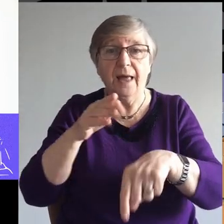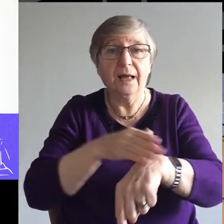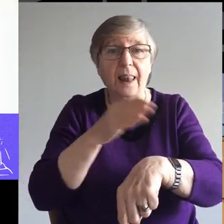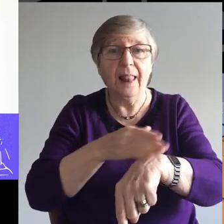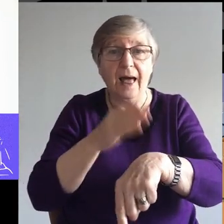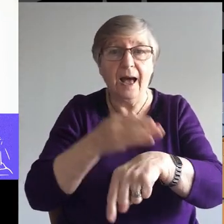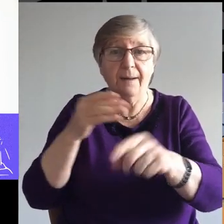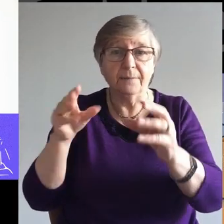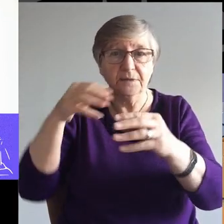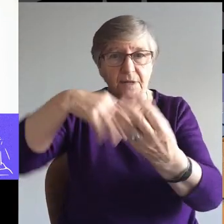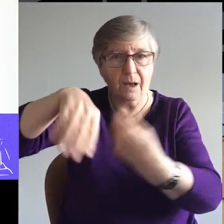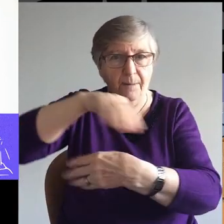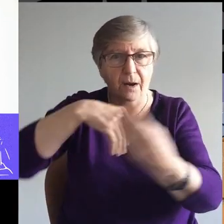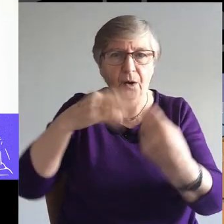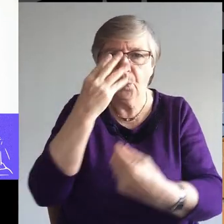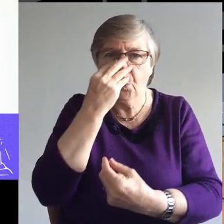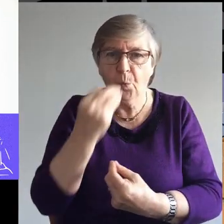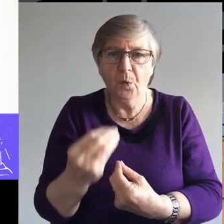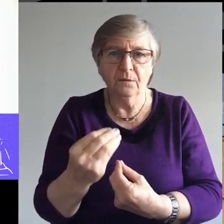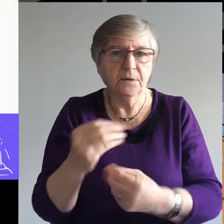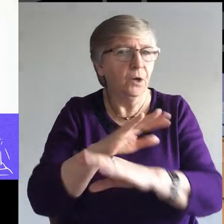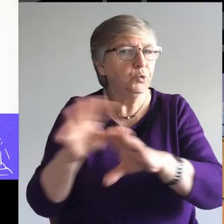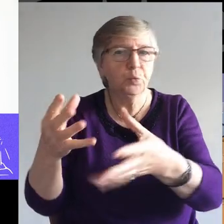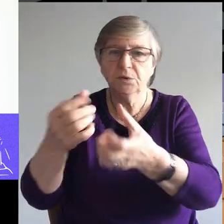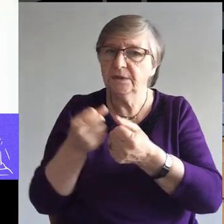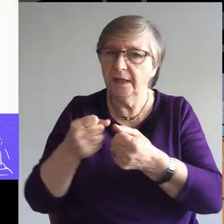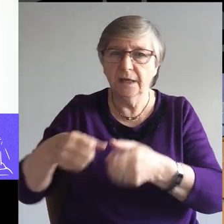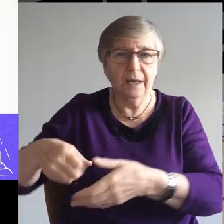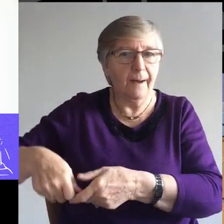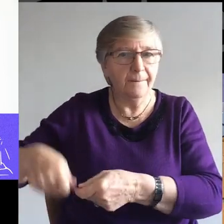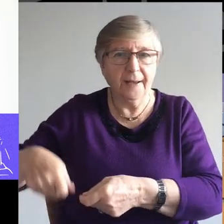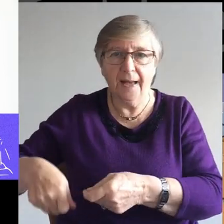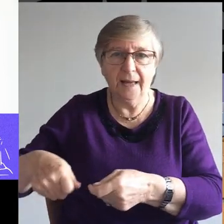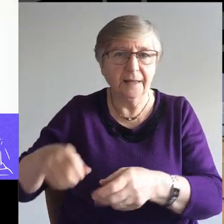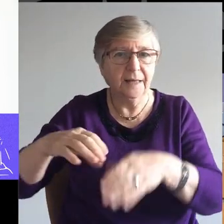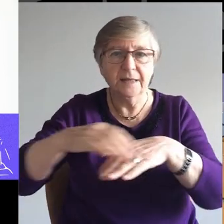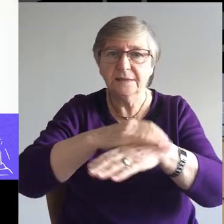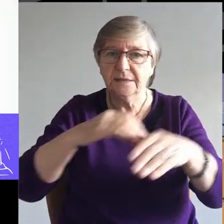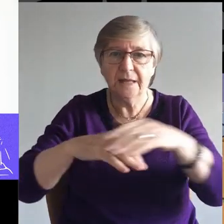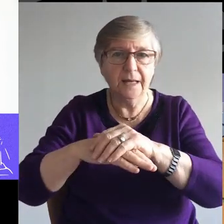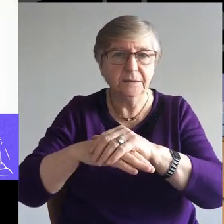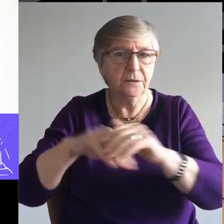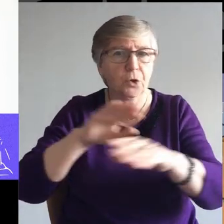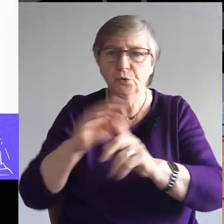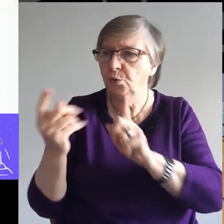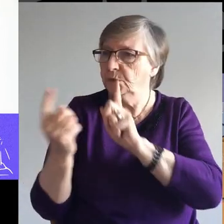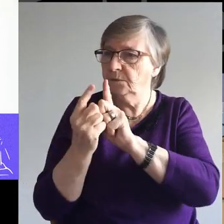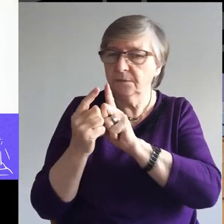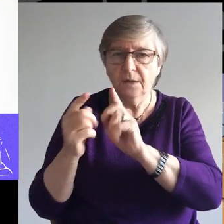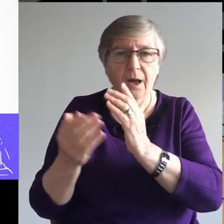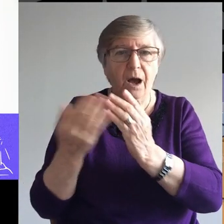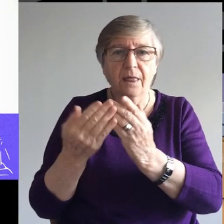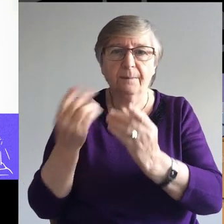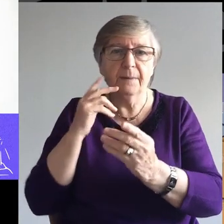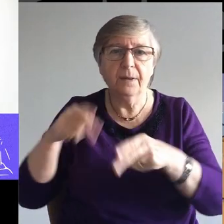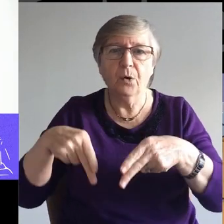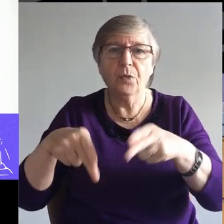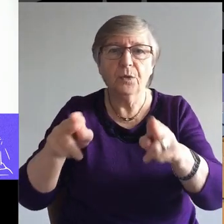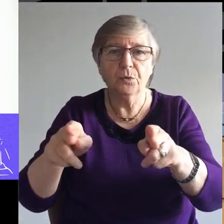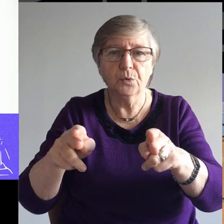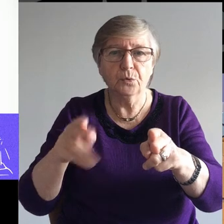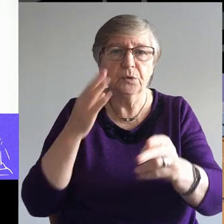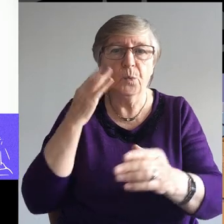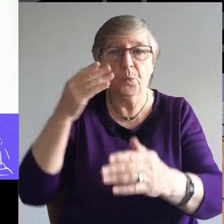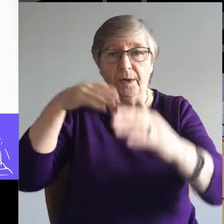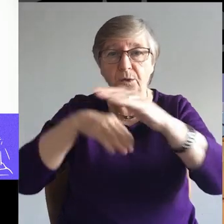fools. Do not take a purse or bag or sandals, and do not greet anyone on the road. When you enter